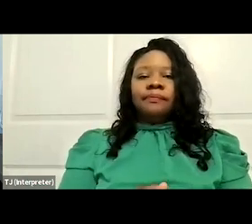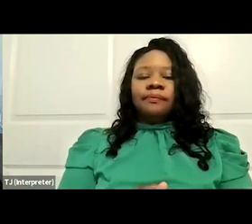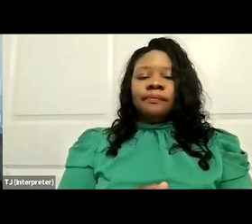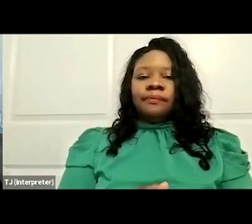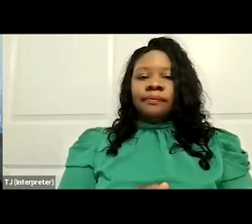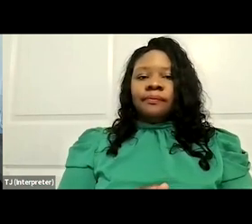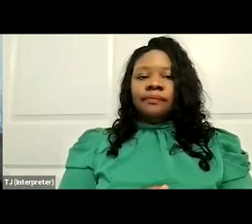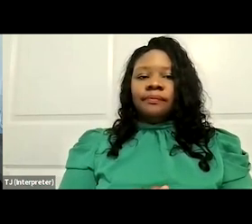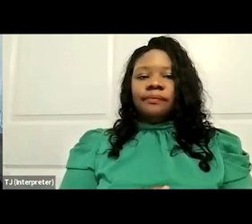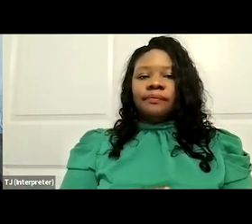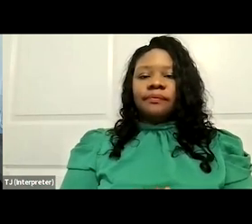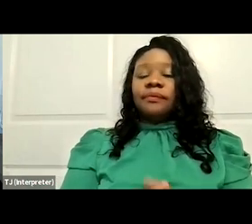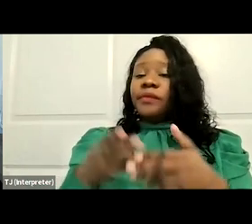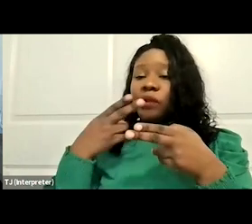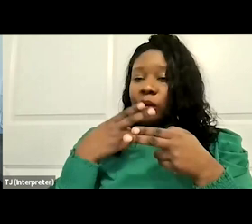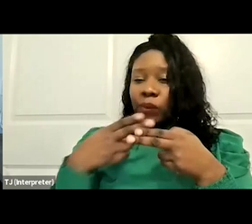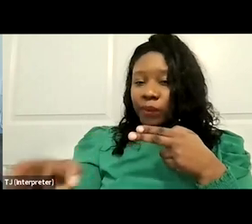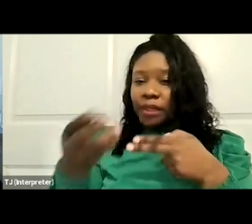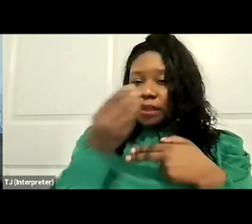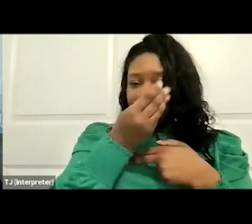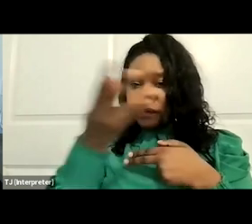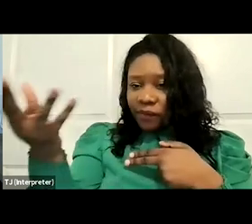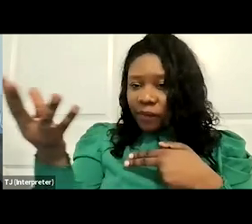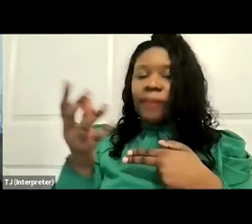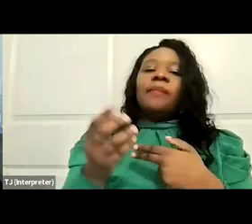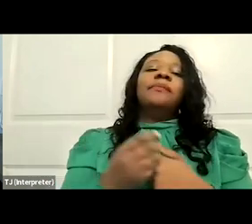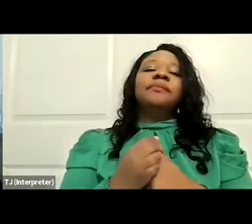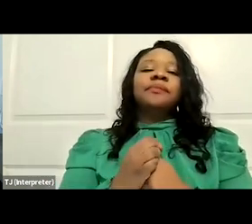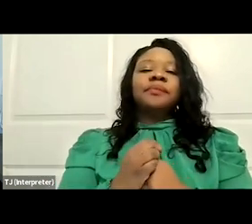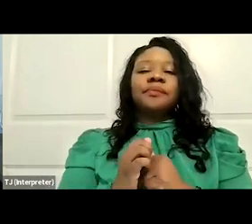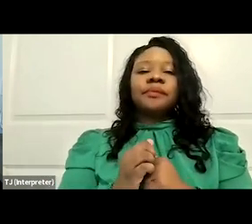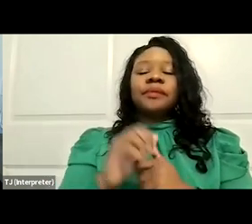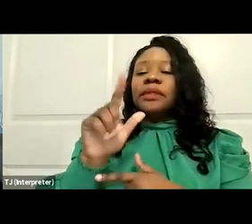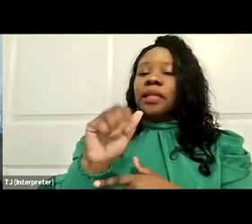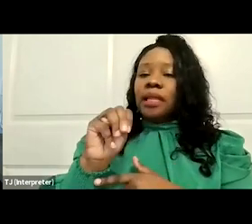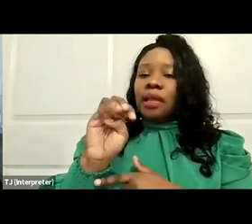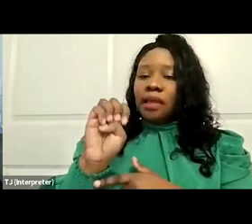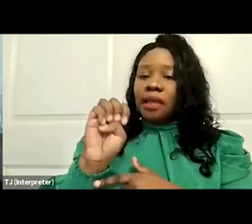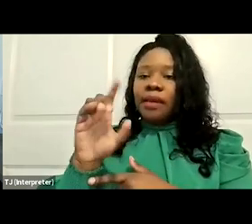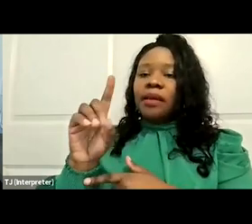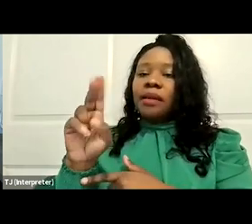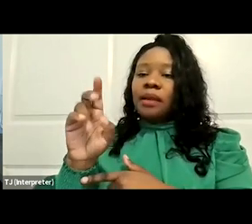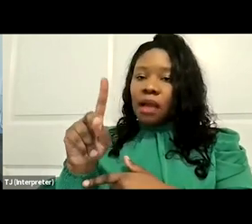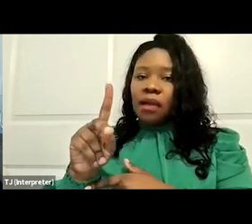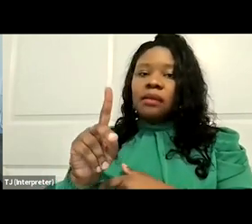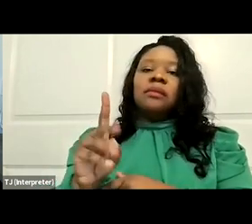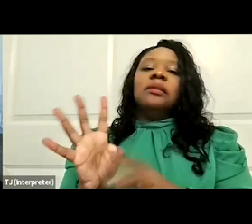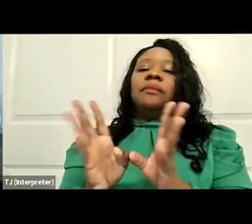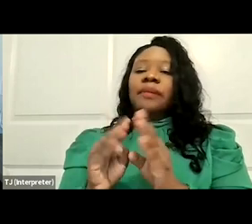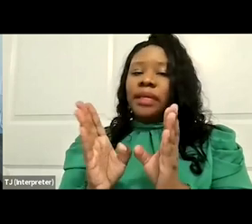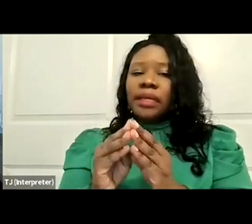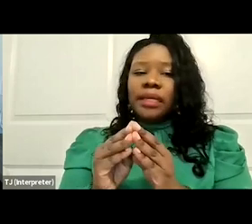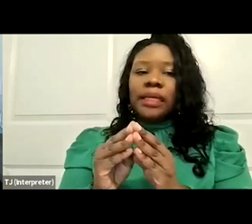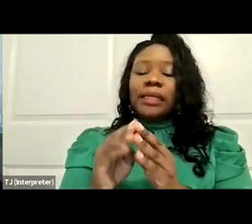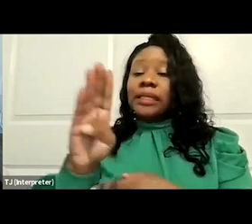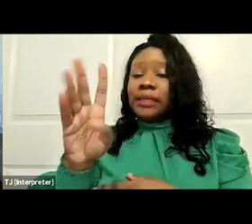please. And then quickly, just a quick shift to lame duck session. Congress is